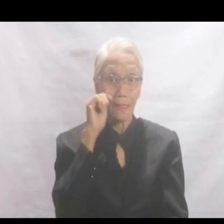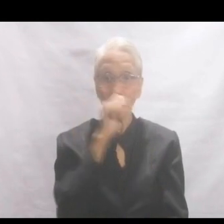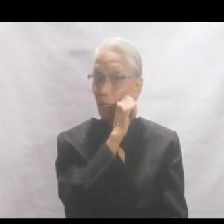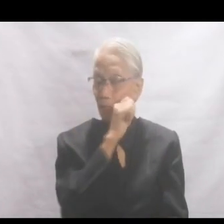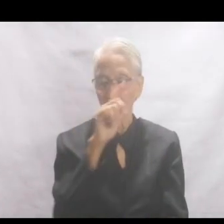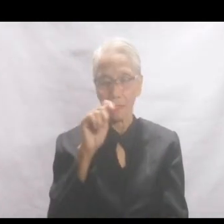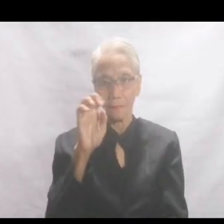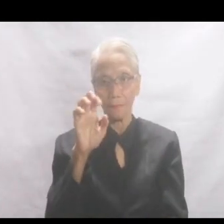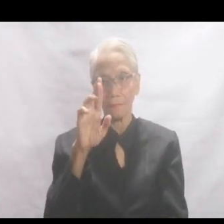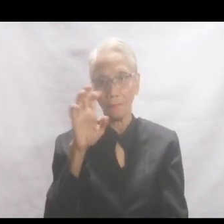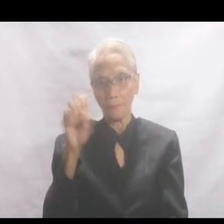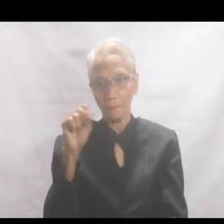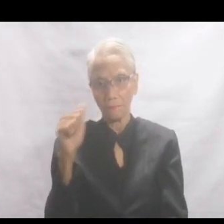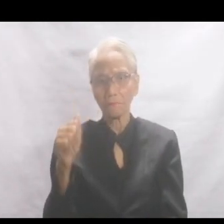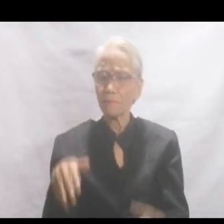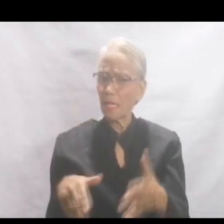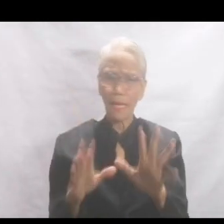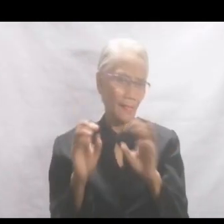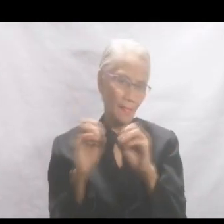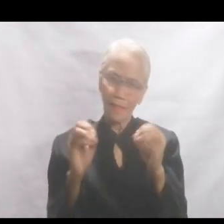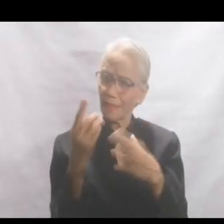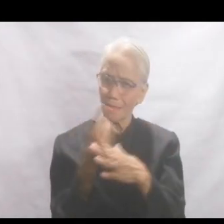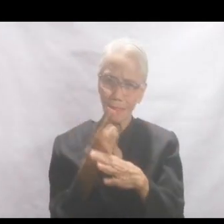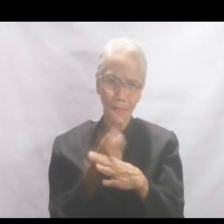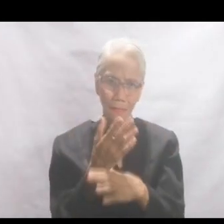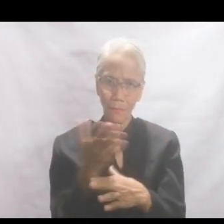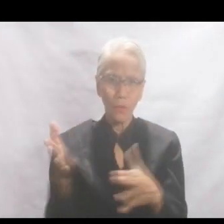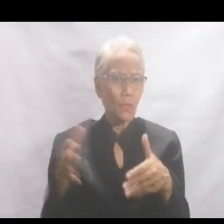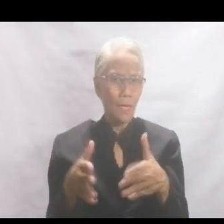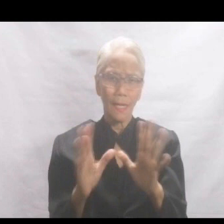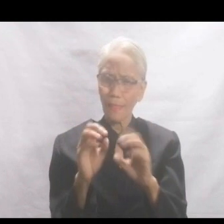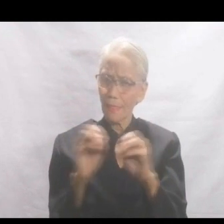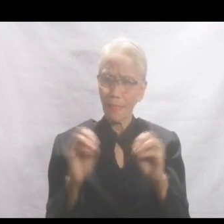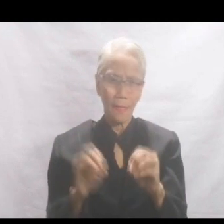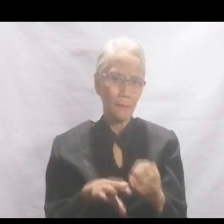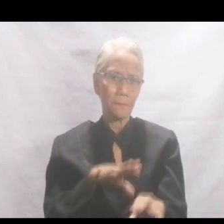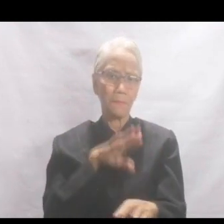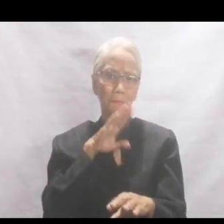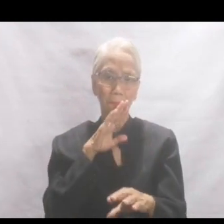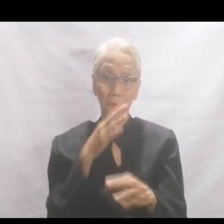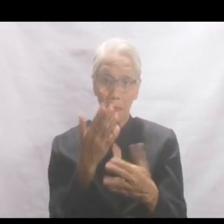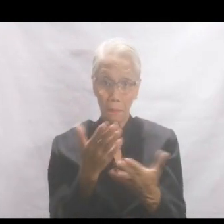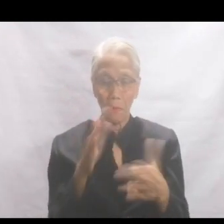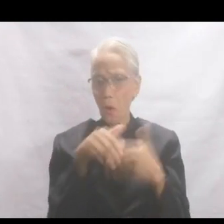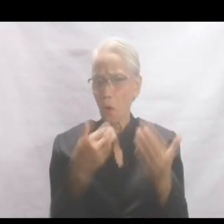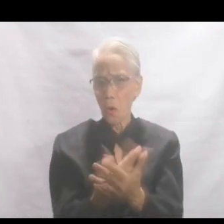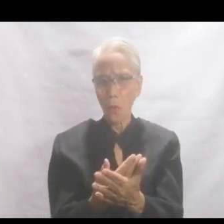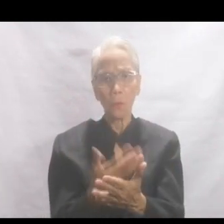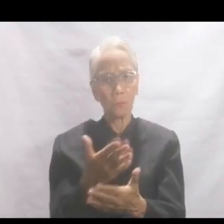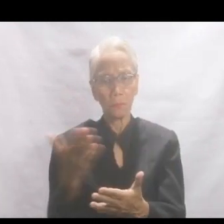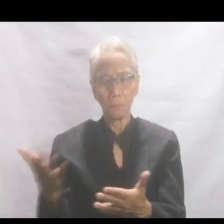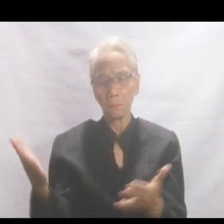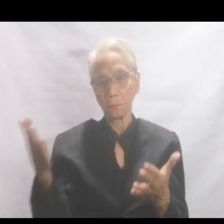Avila's bookmark. Let nothing disturb you. Let nothing dismay you. All